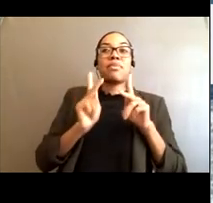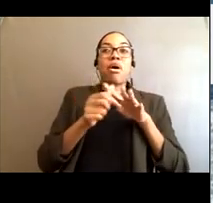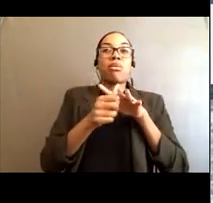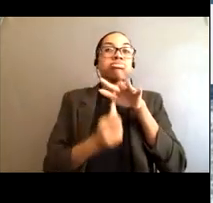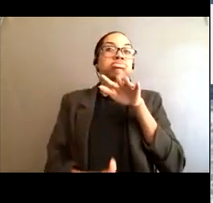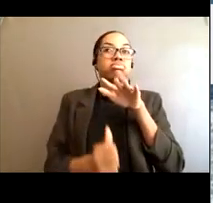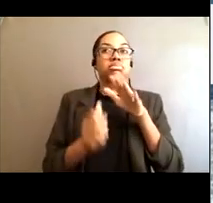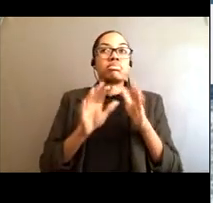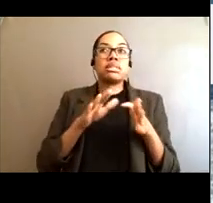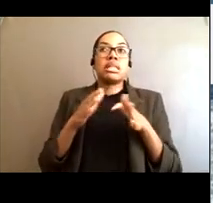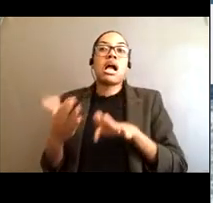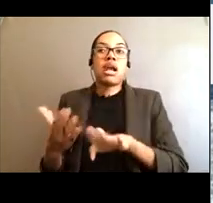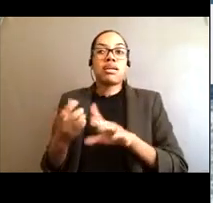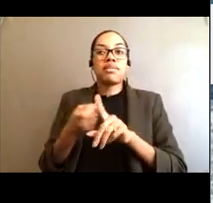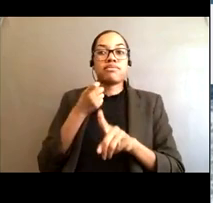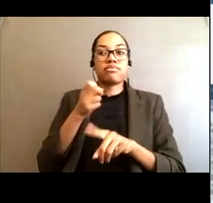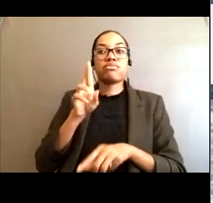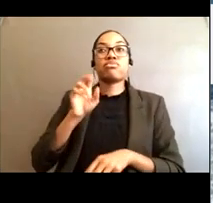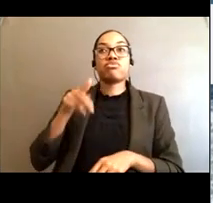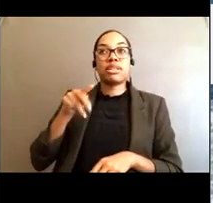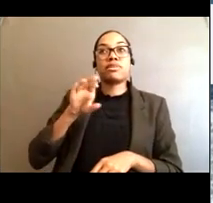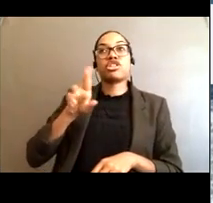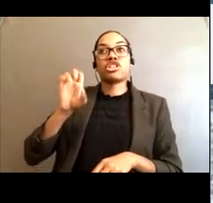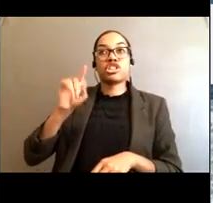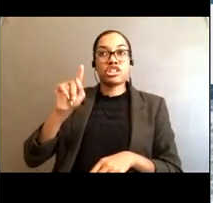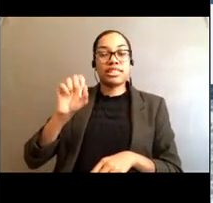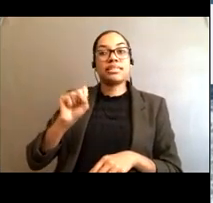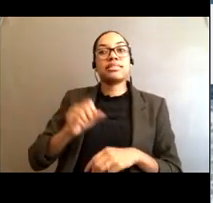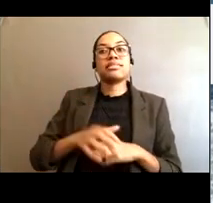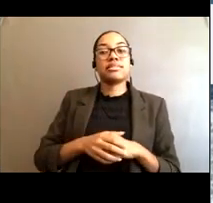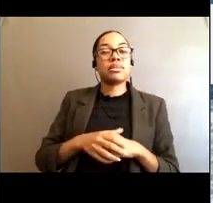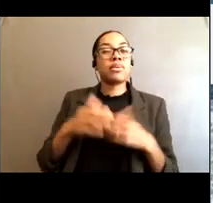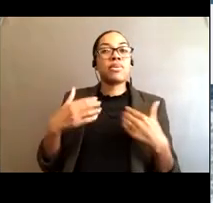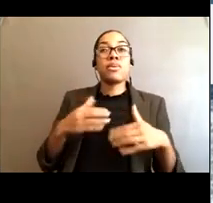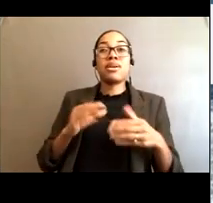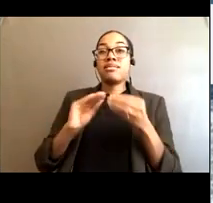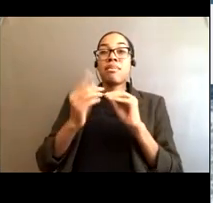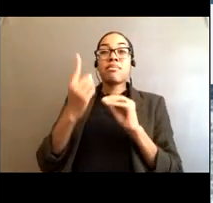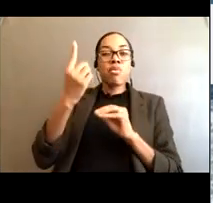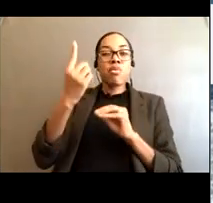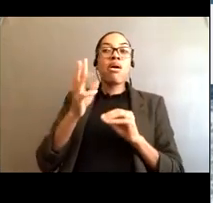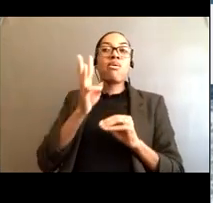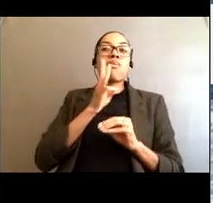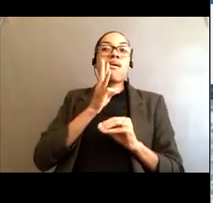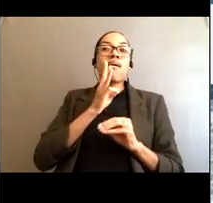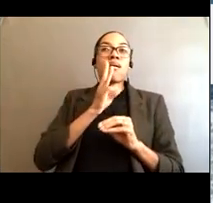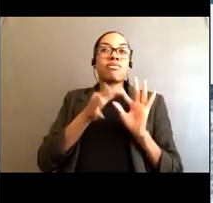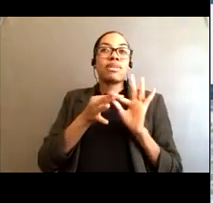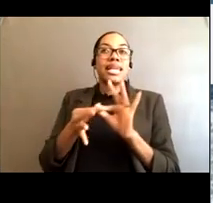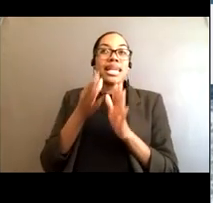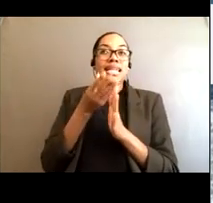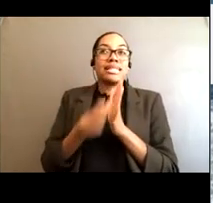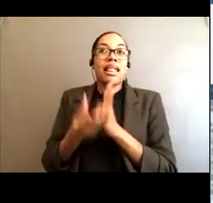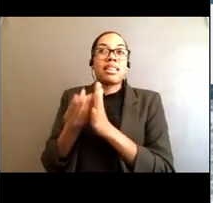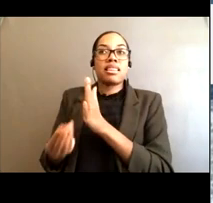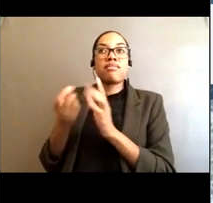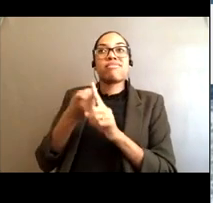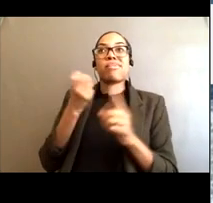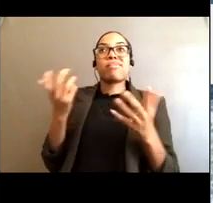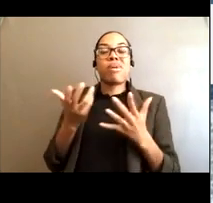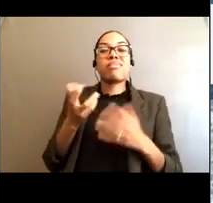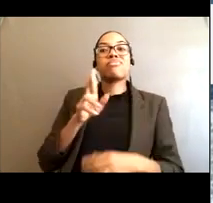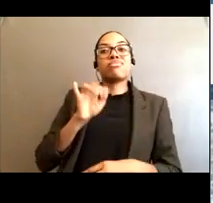number one weather-related killer in the Carolinas. And the thousands of lives are lost each year